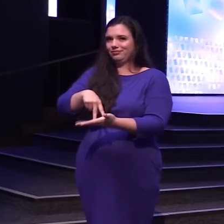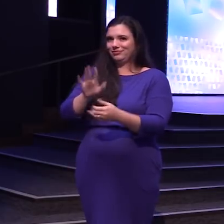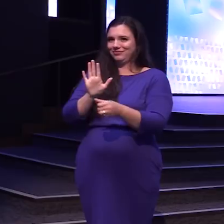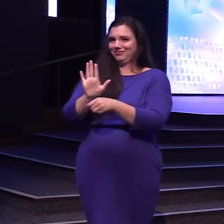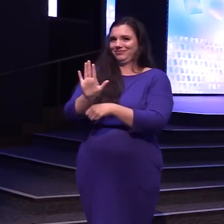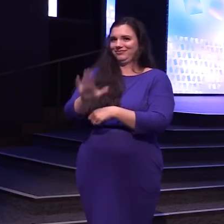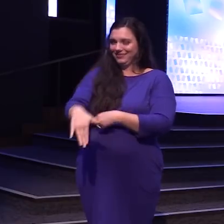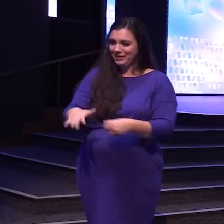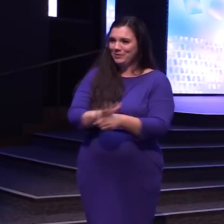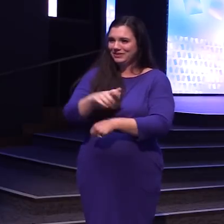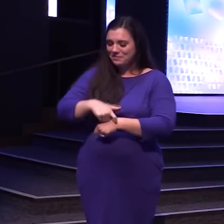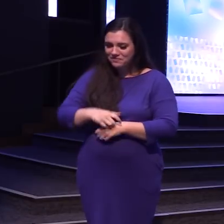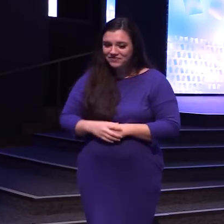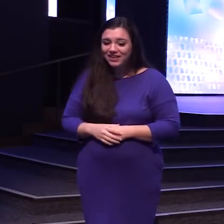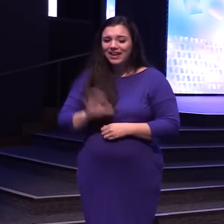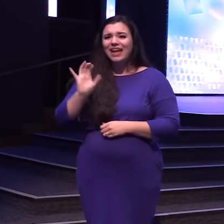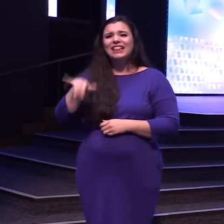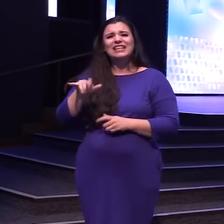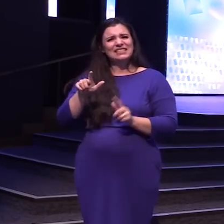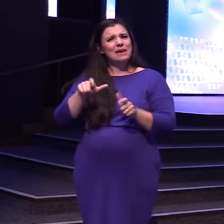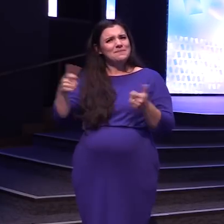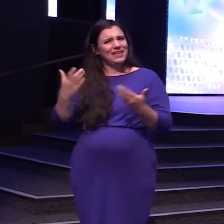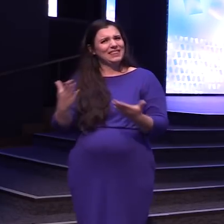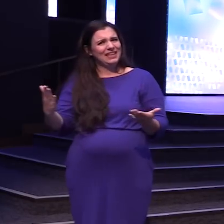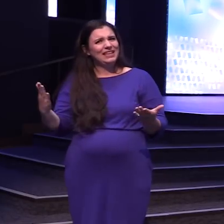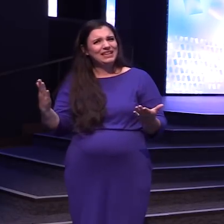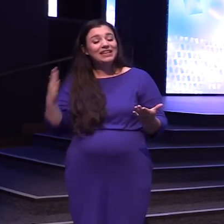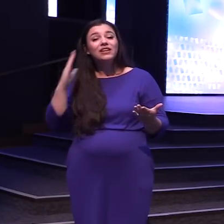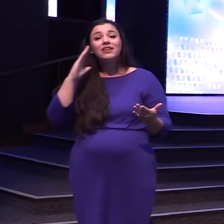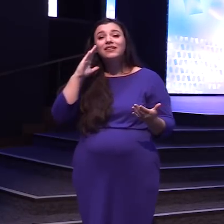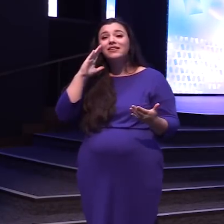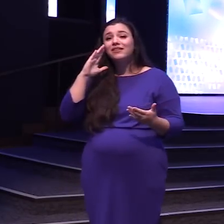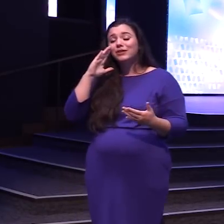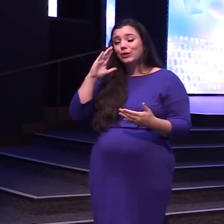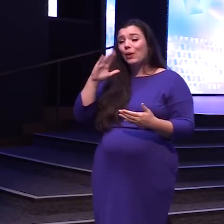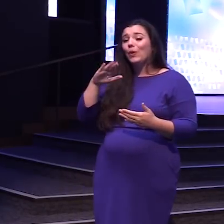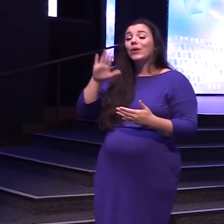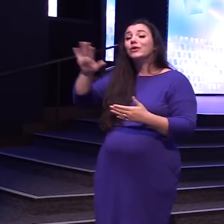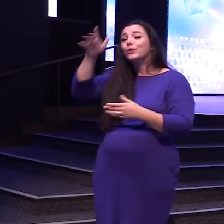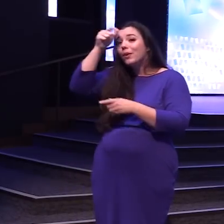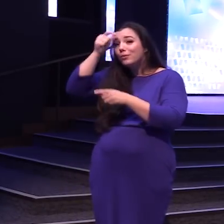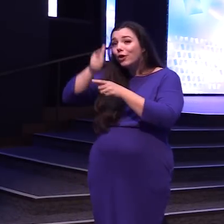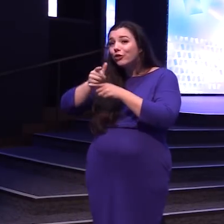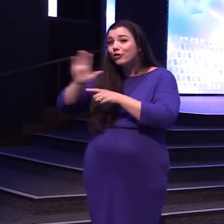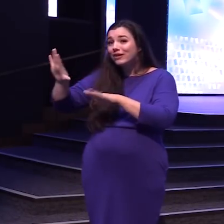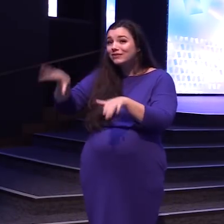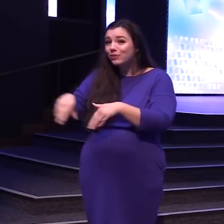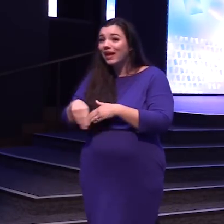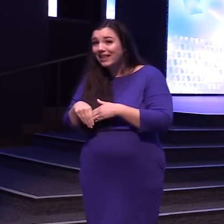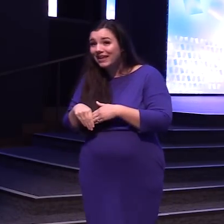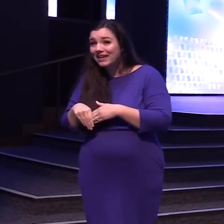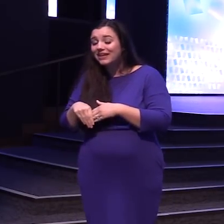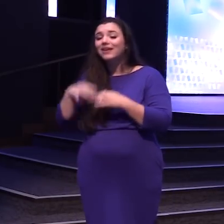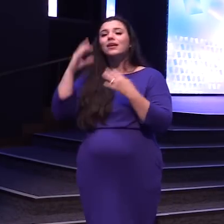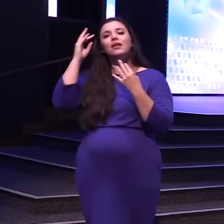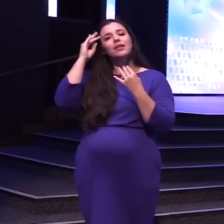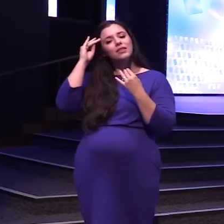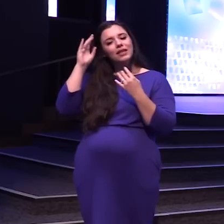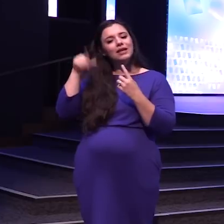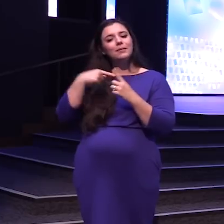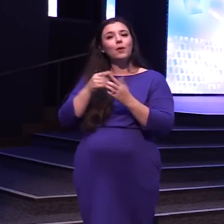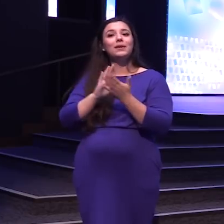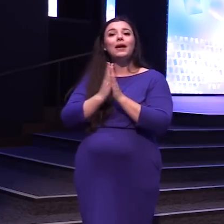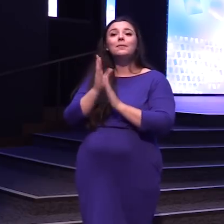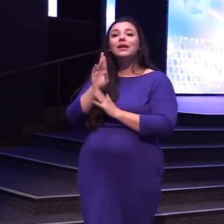That's like Kind of a big thing You know Your brother's wedding Y'all Think about being the